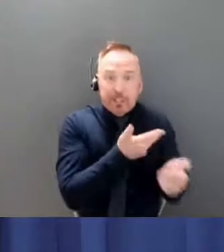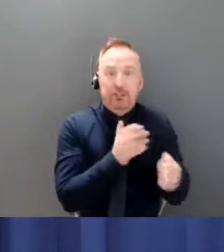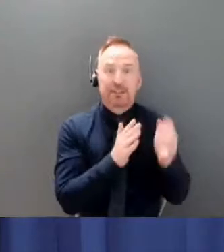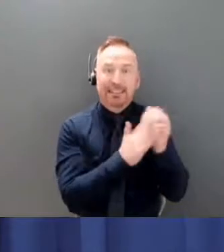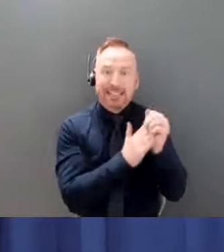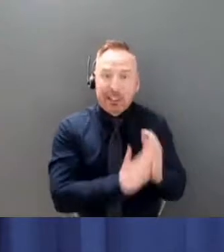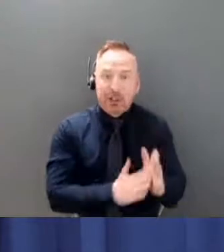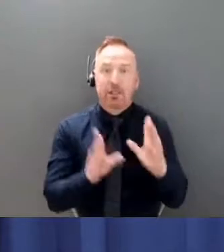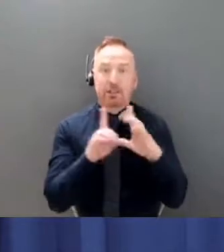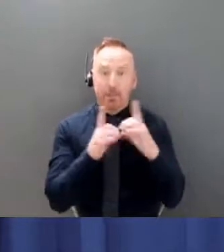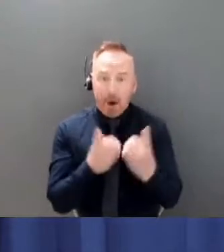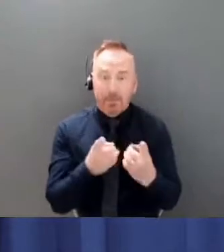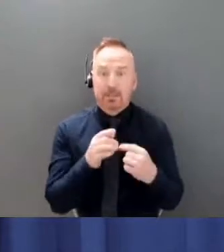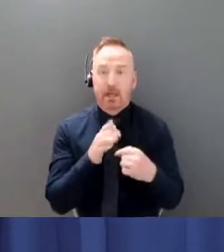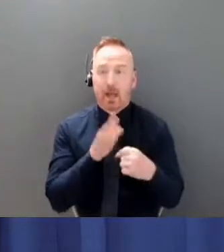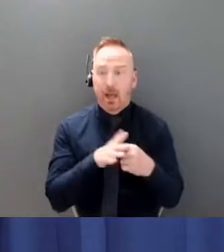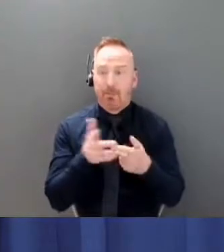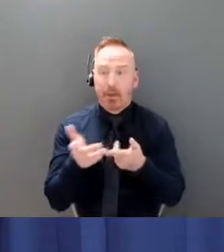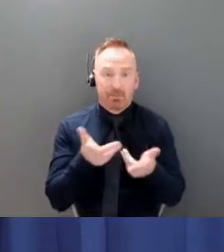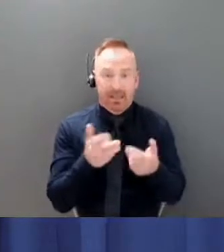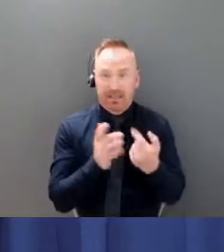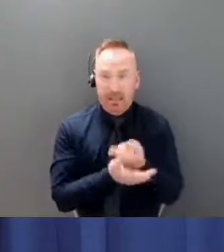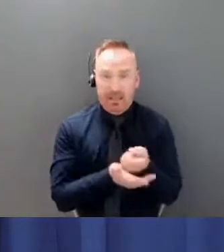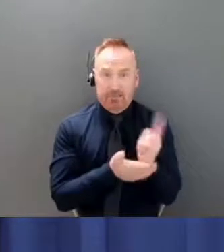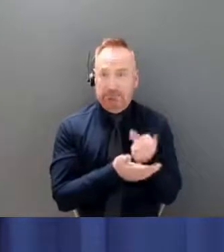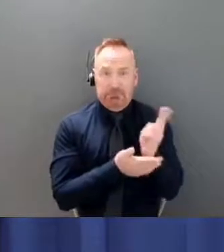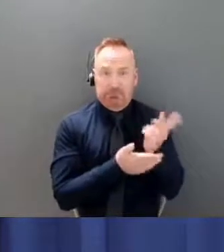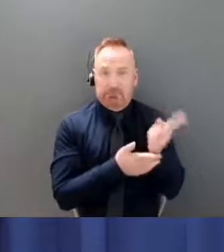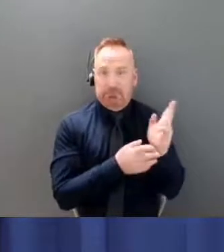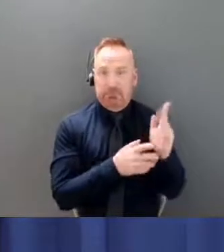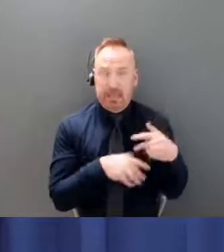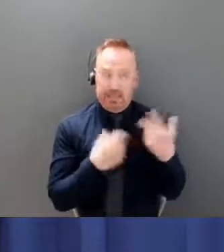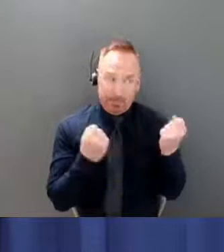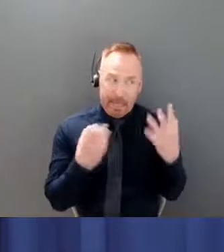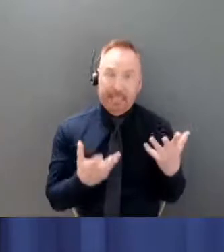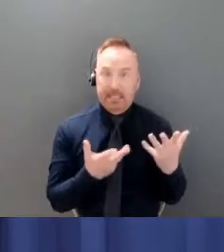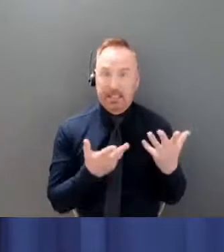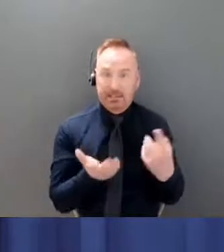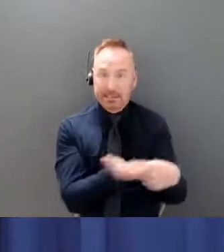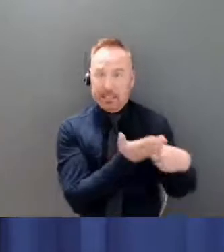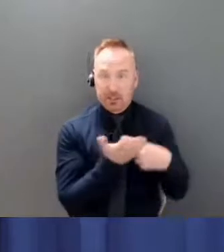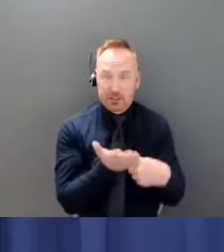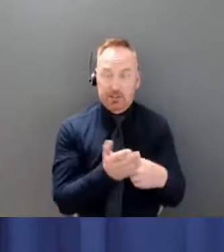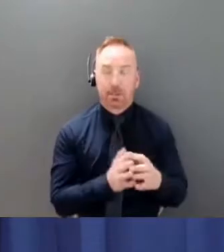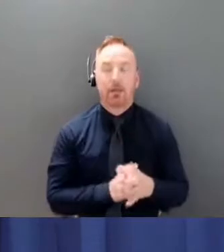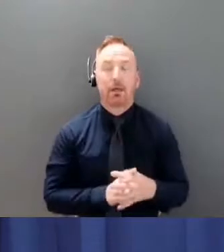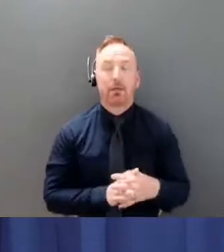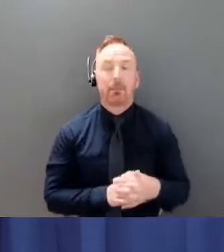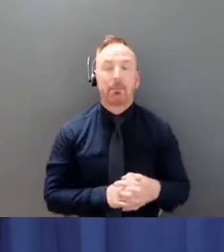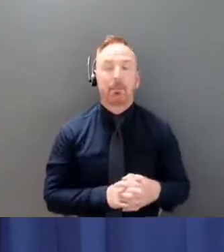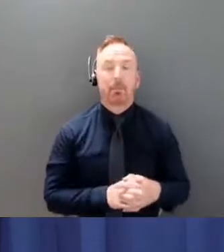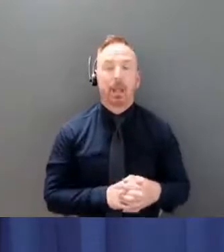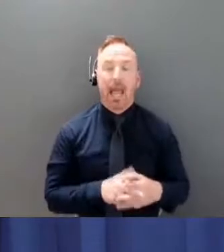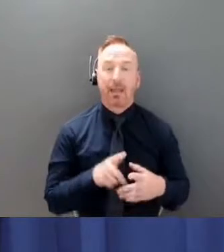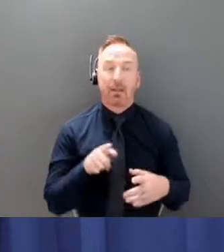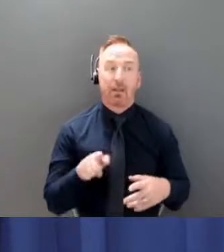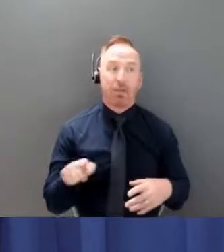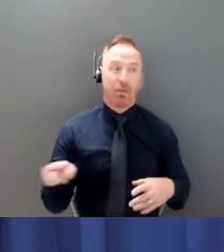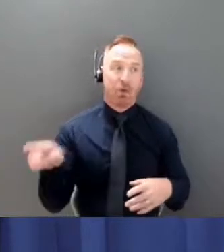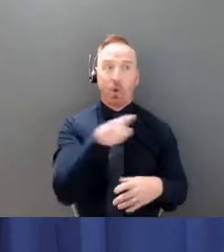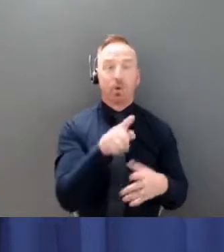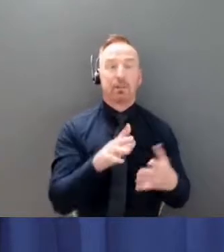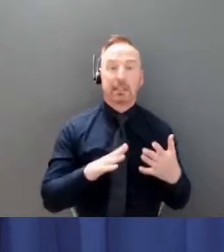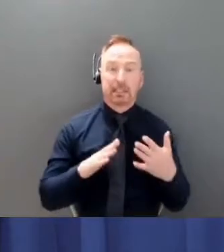last few weeks and the mobilization of those communities and